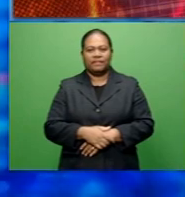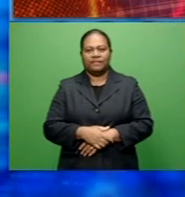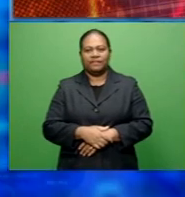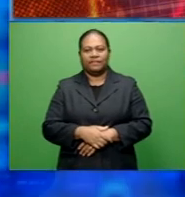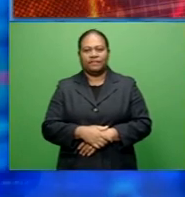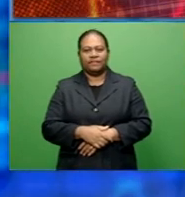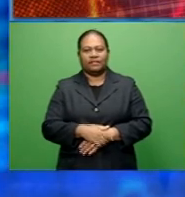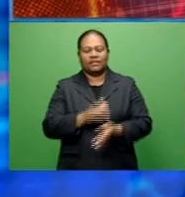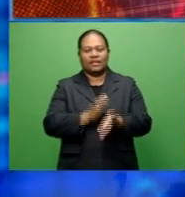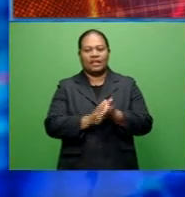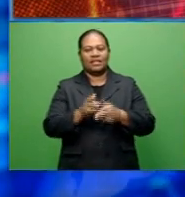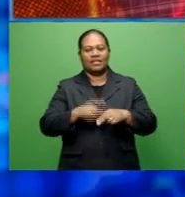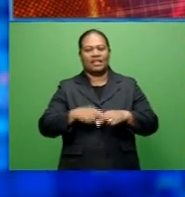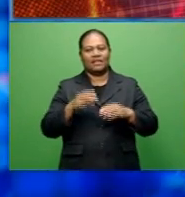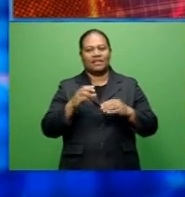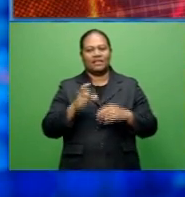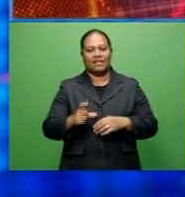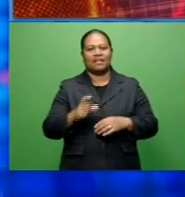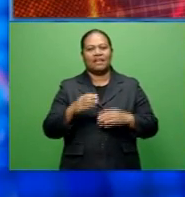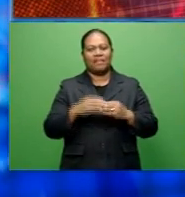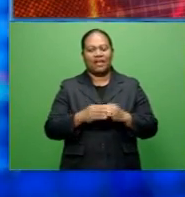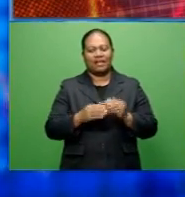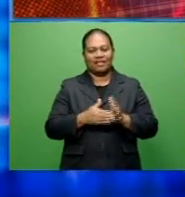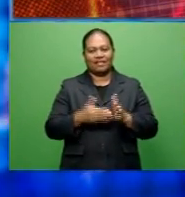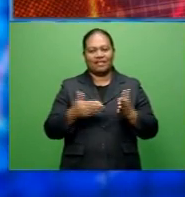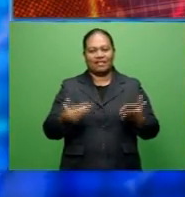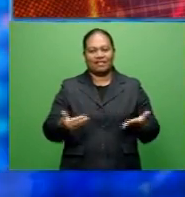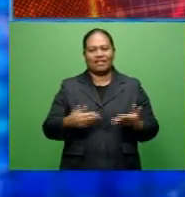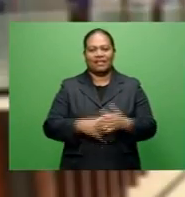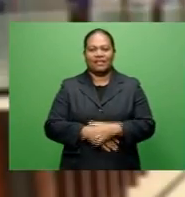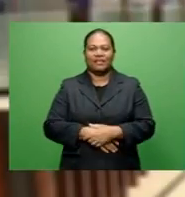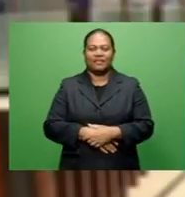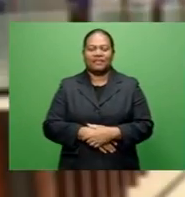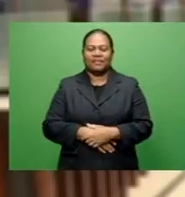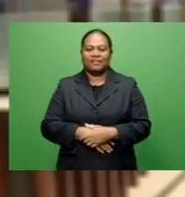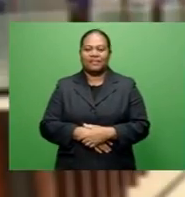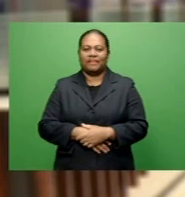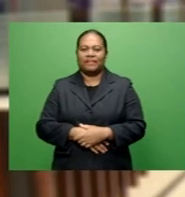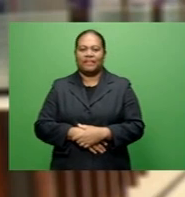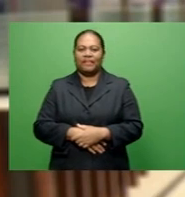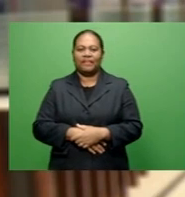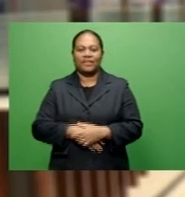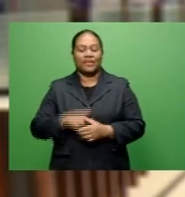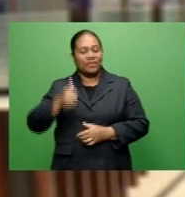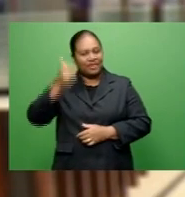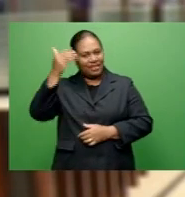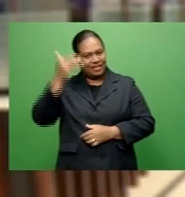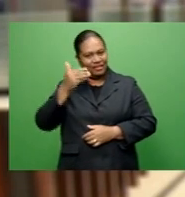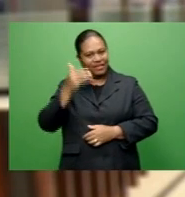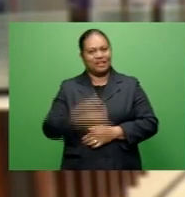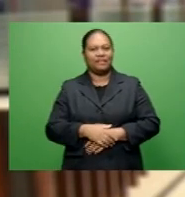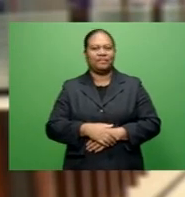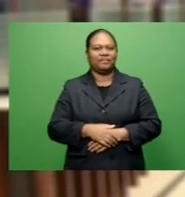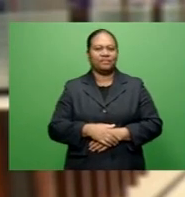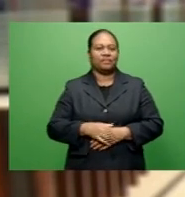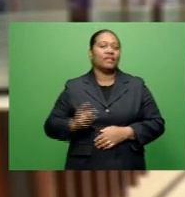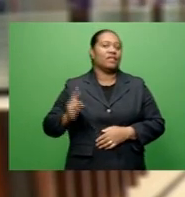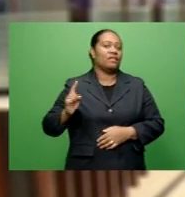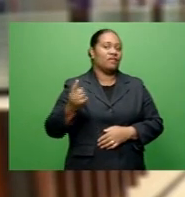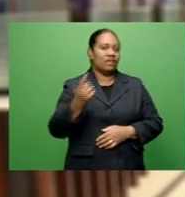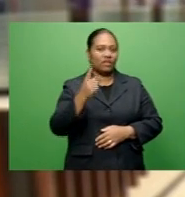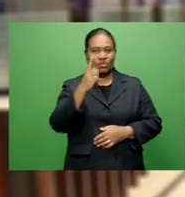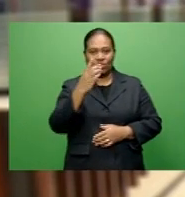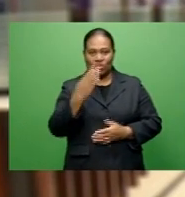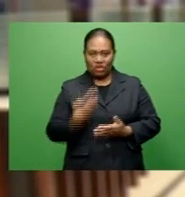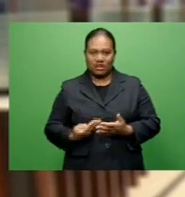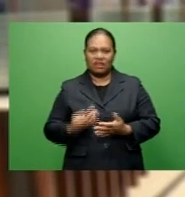Sinifa from HFC Bank is here now with the latest from the money market. Good evening. During the first quarter of the